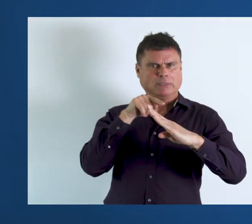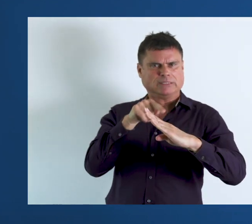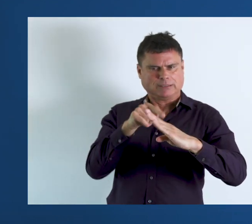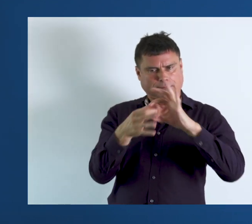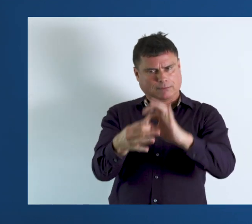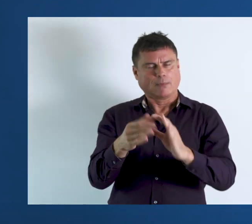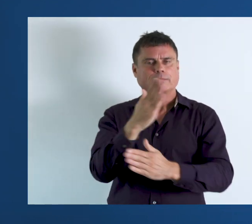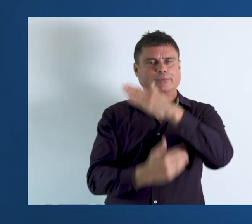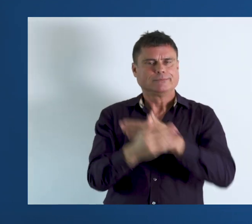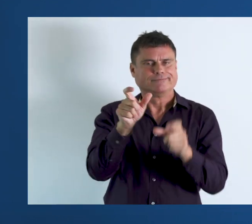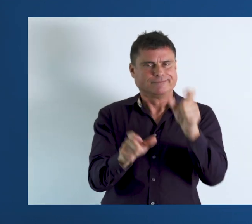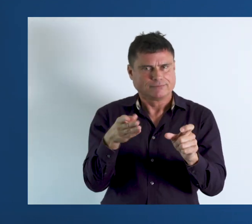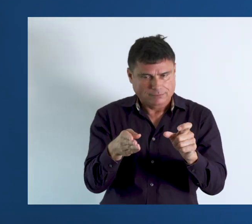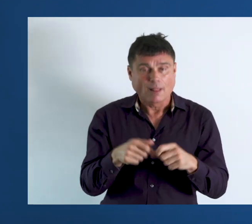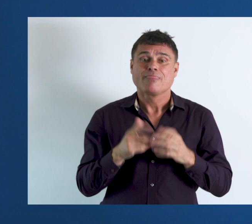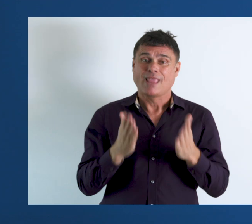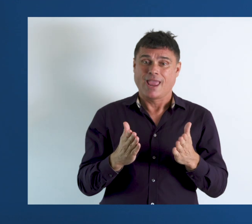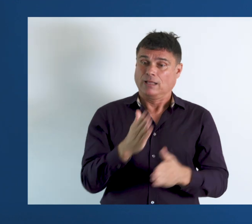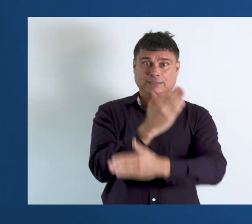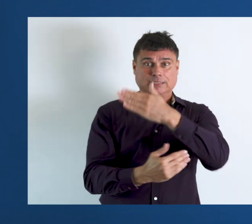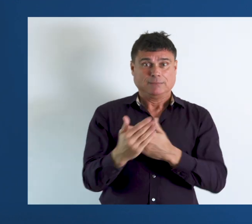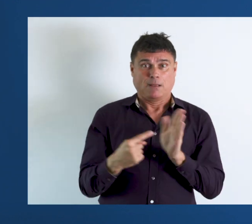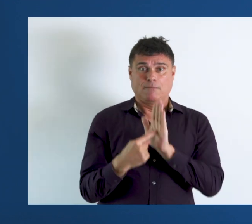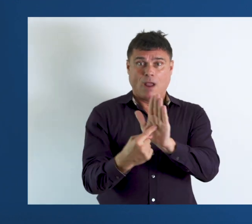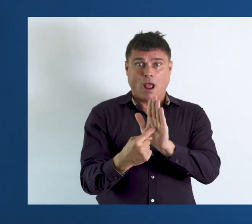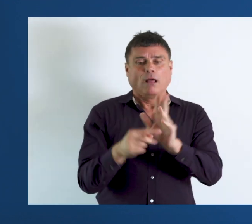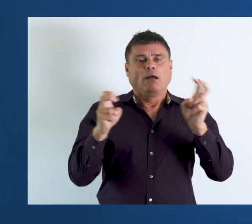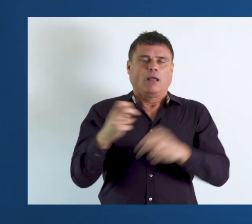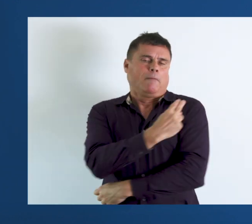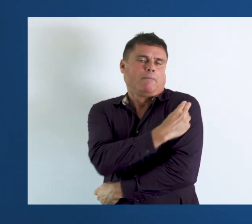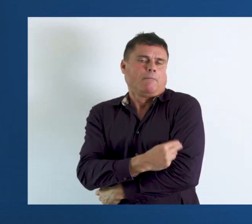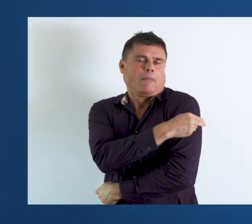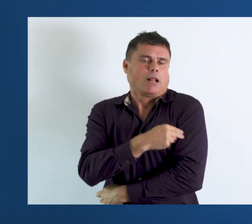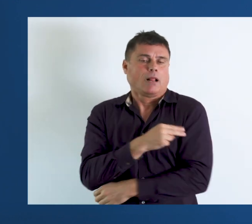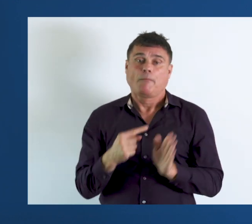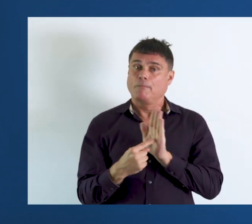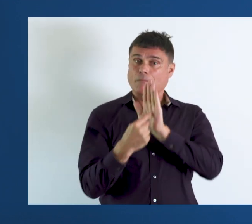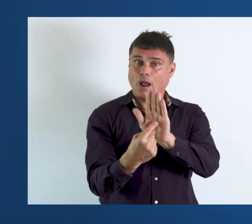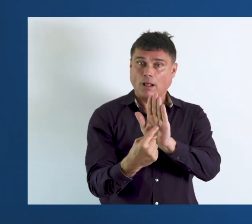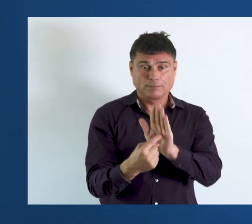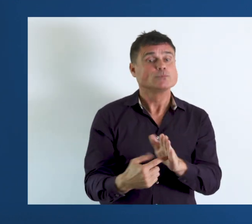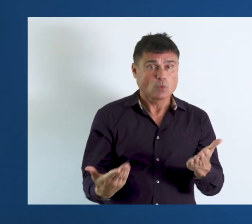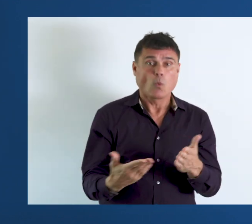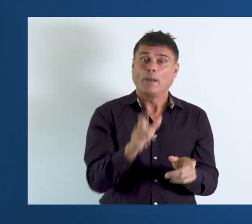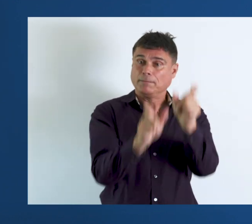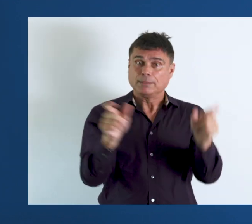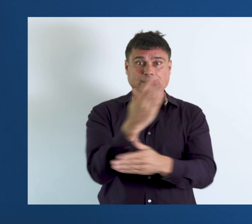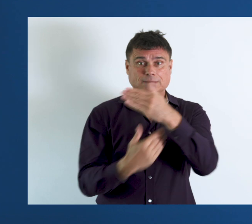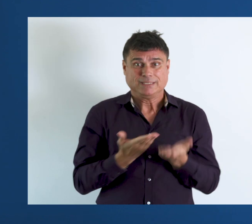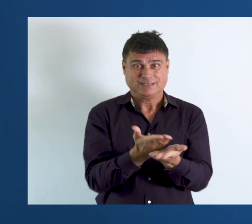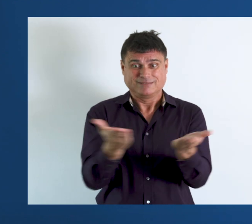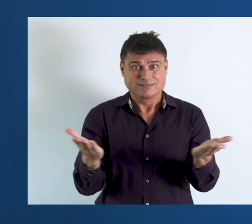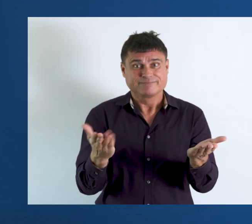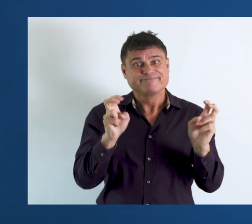disabilities. This was the model of disability that was called the medical model. People with disabilities were